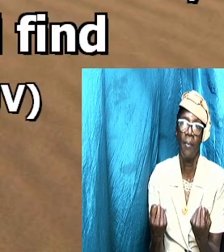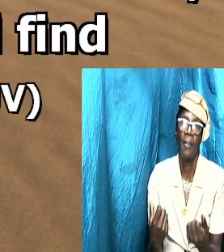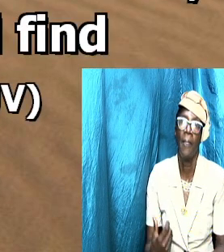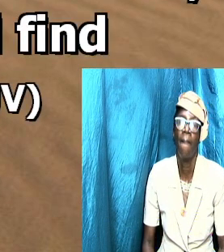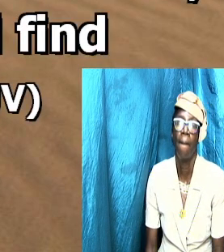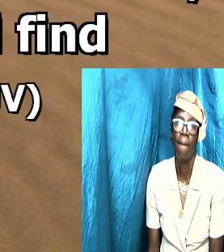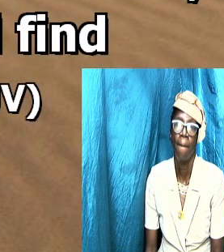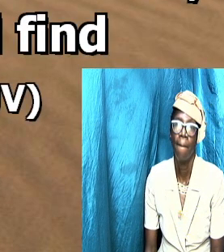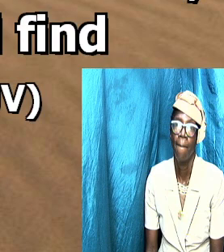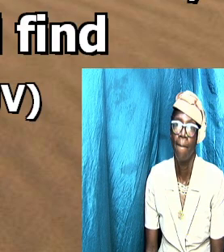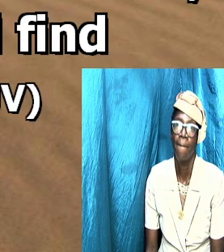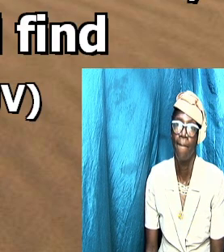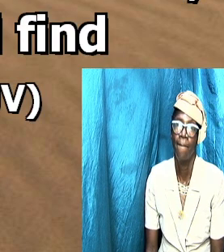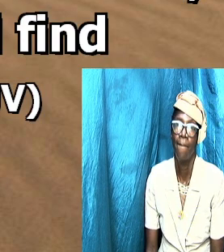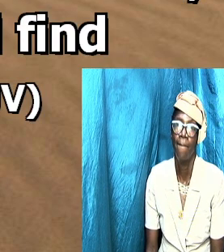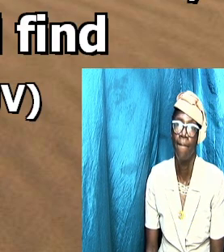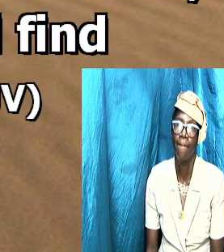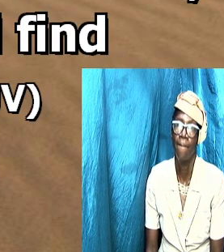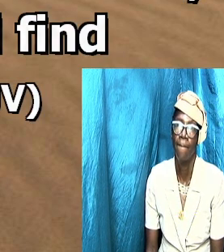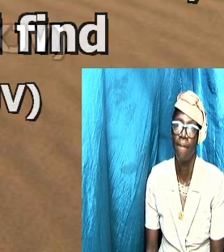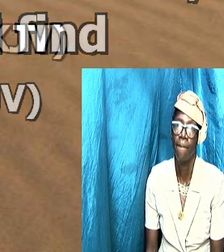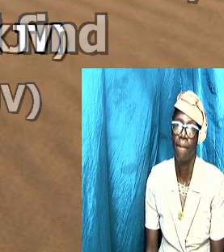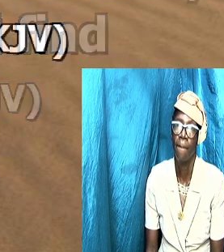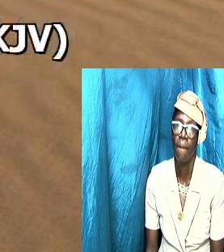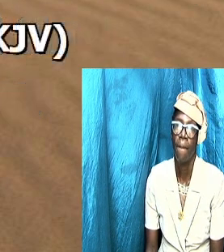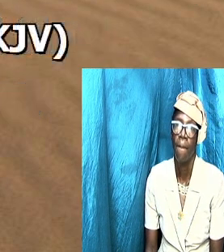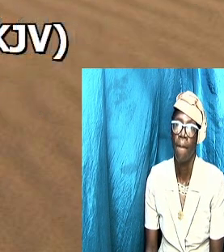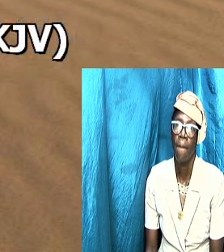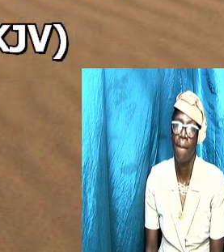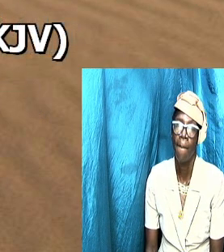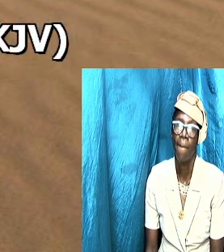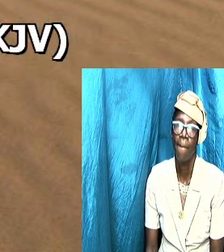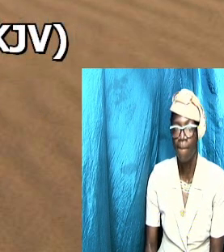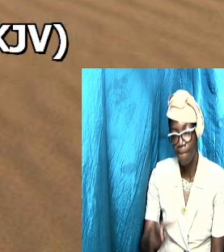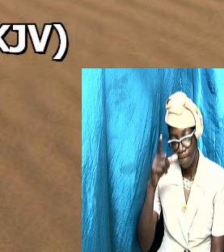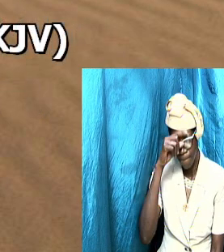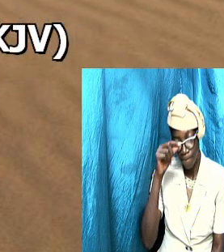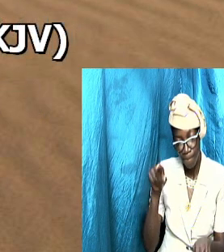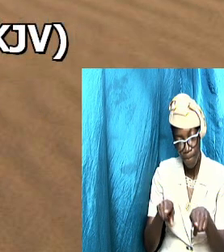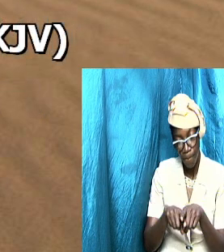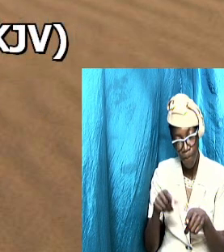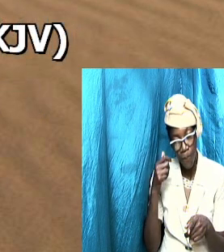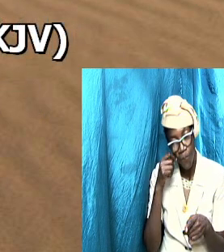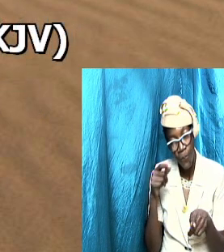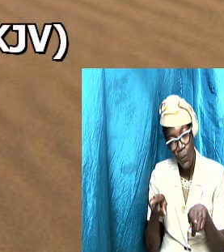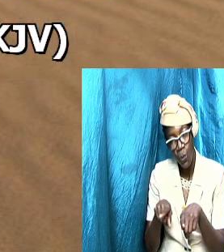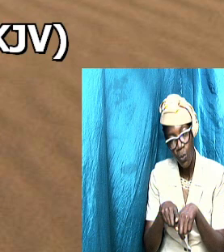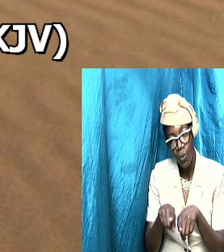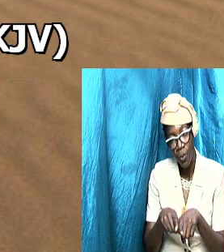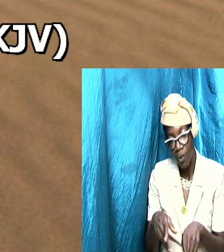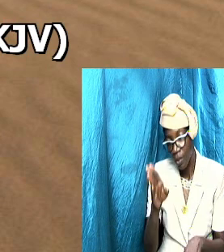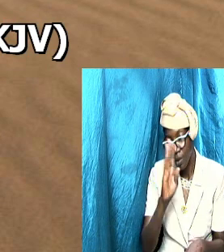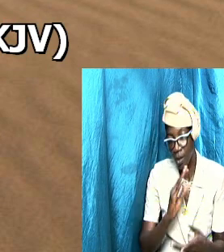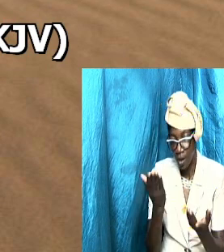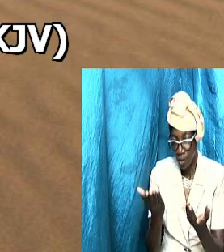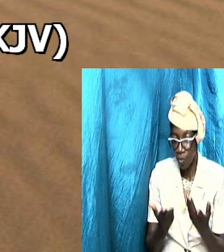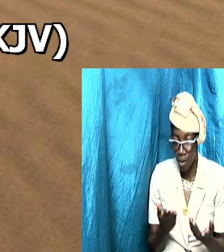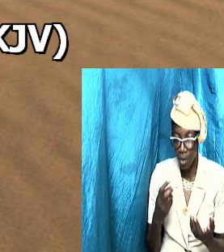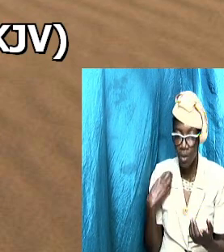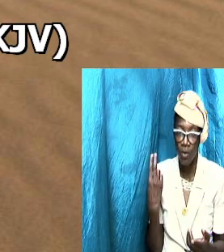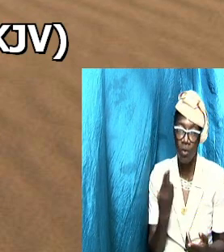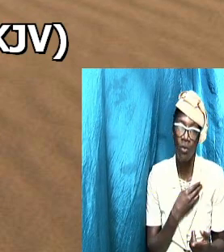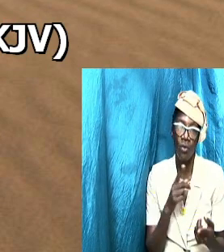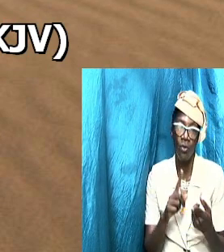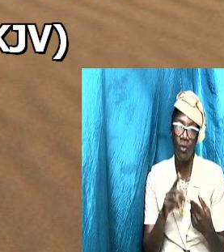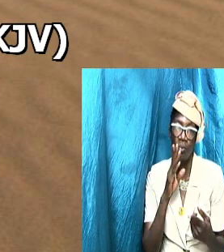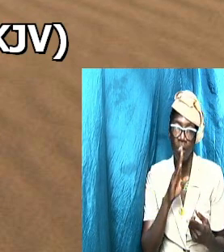brothers and verse 13 brothers and sisters God wants us to be joyful